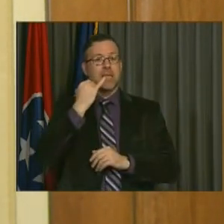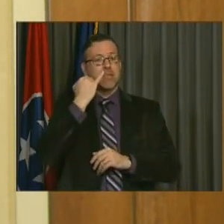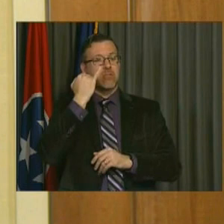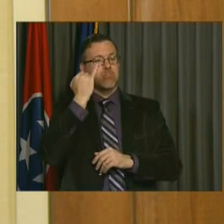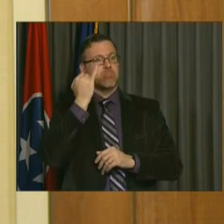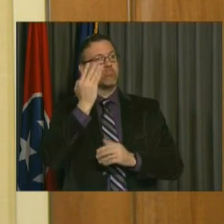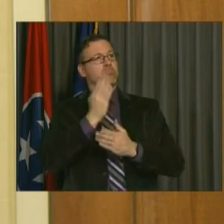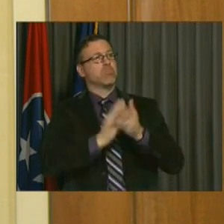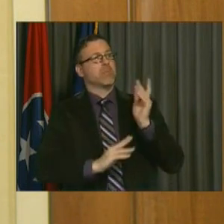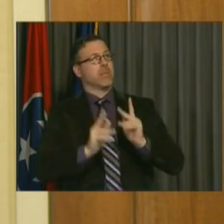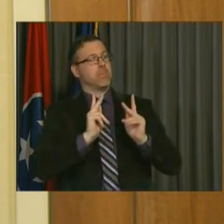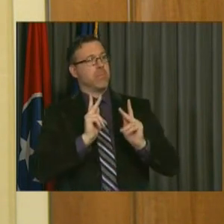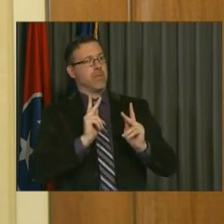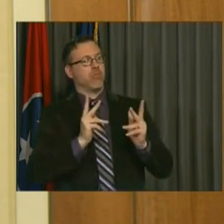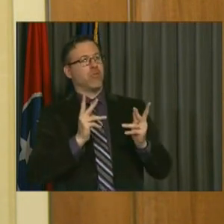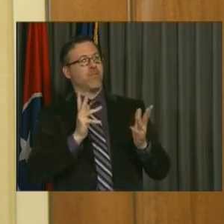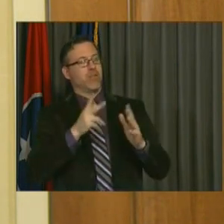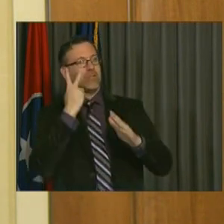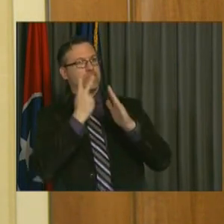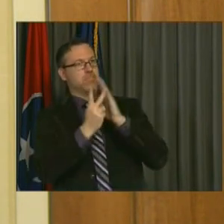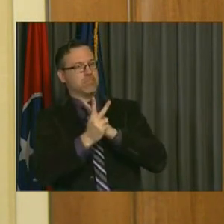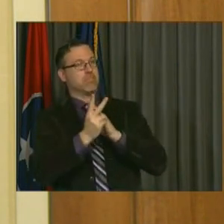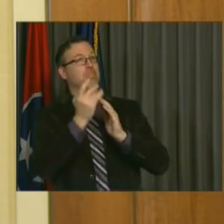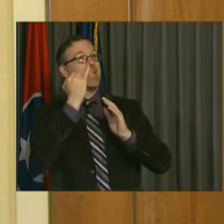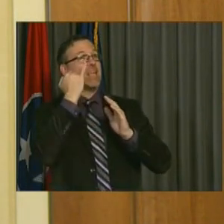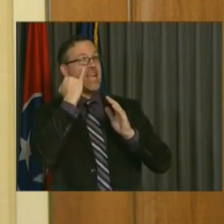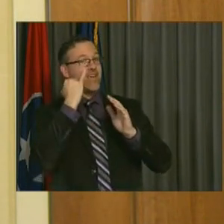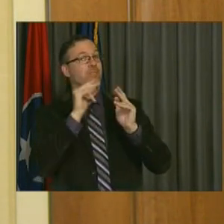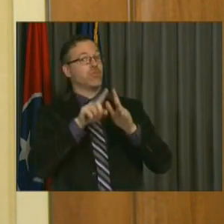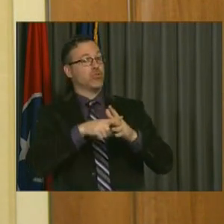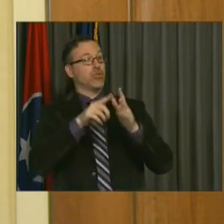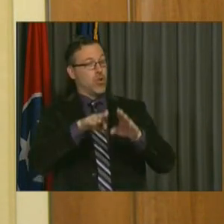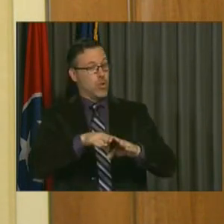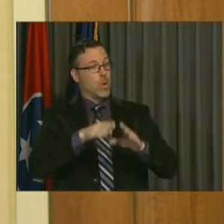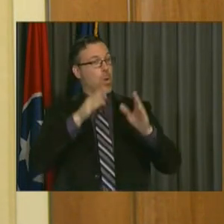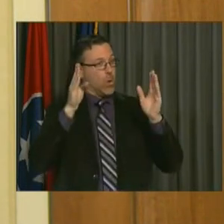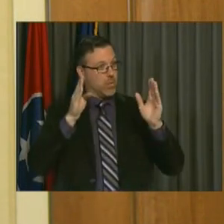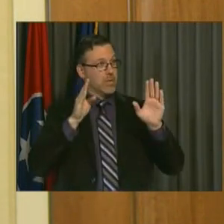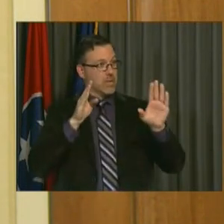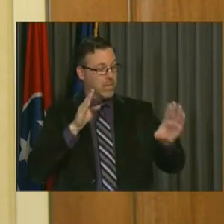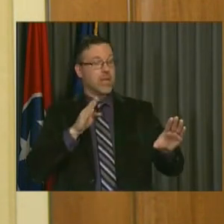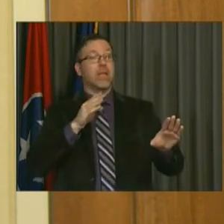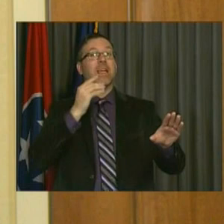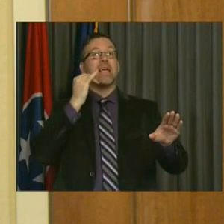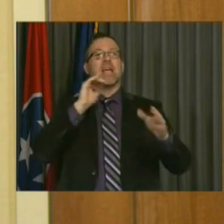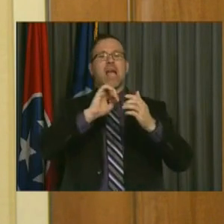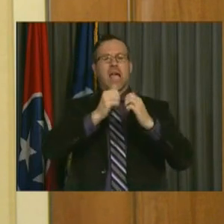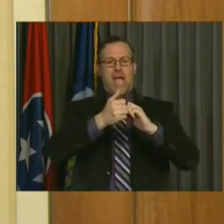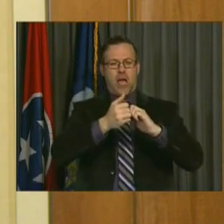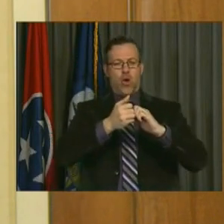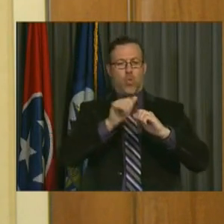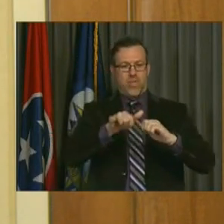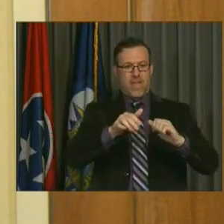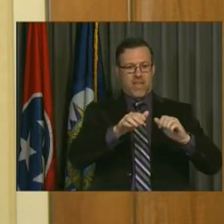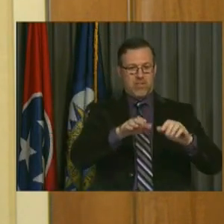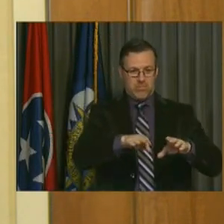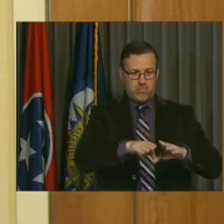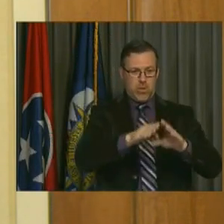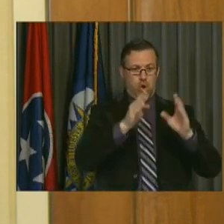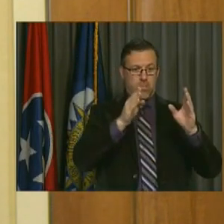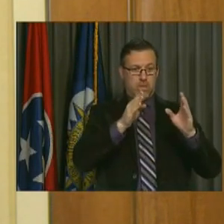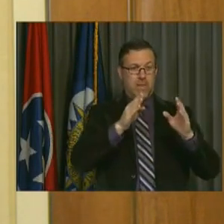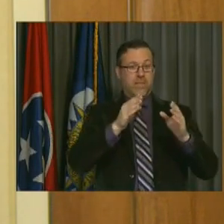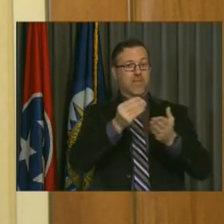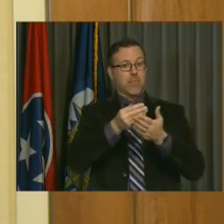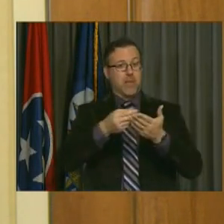have anticipated restrictions or relax there, if we put together a plan, guess a couple things. One, how is that plan and the spending going to be made transparent